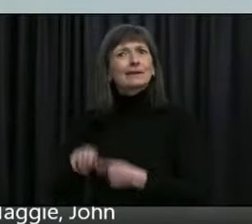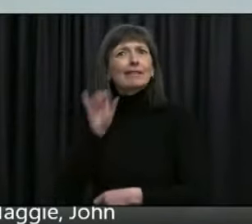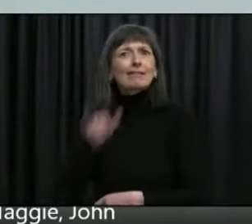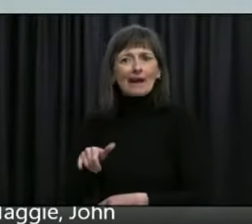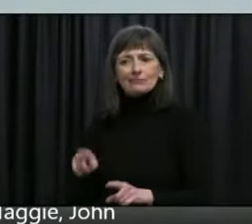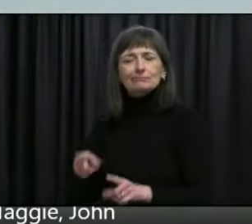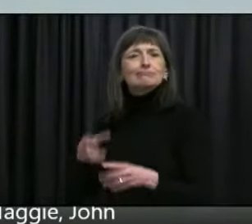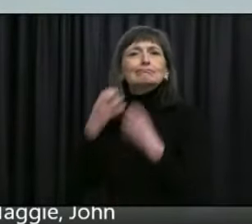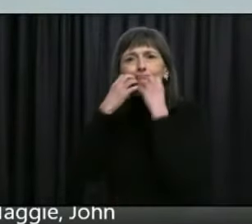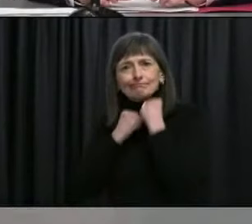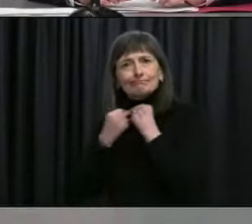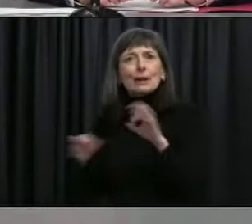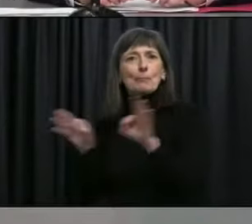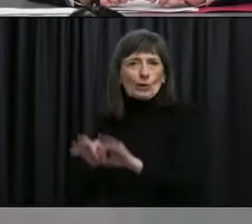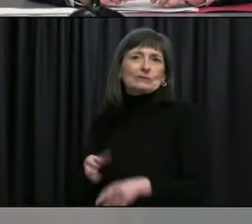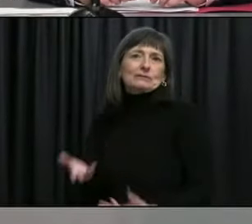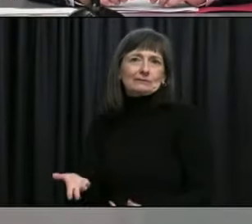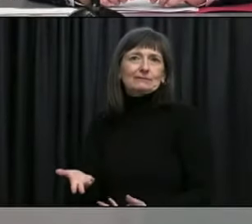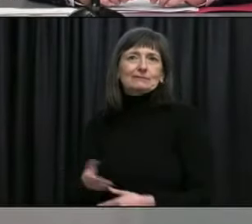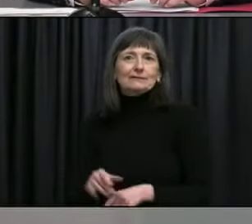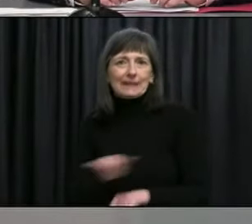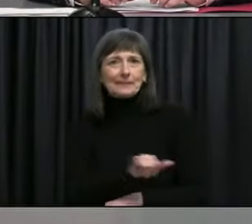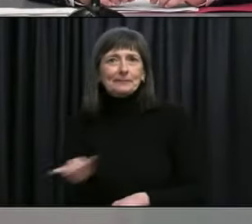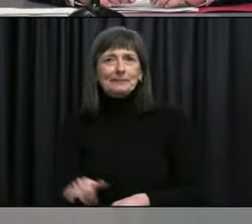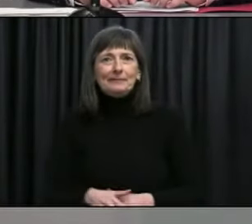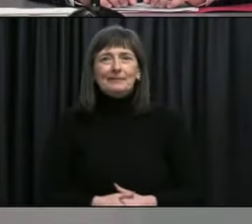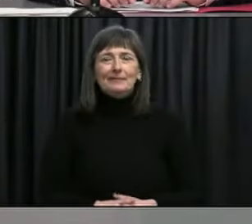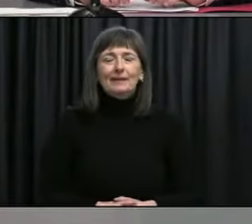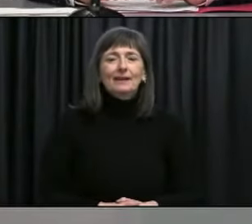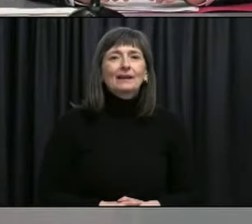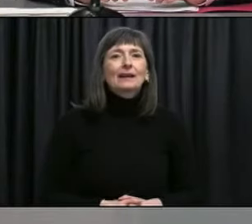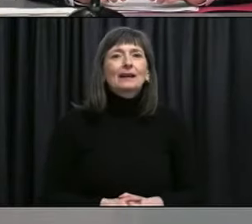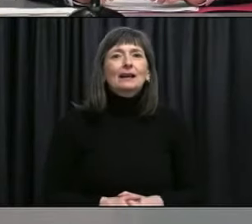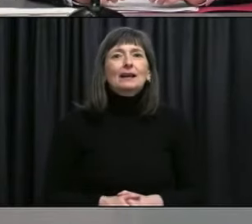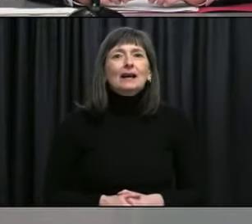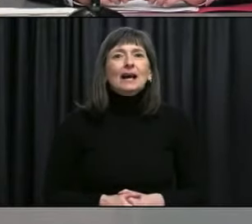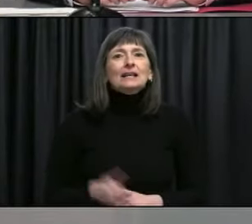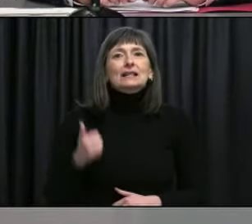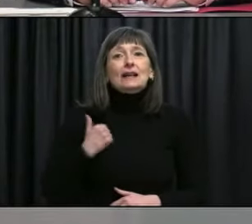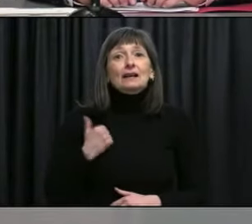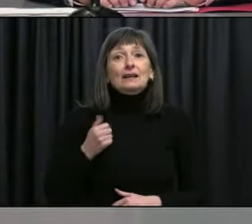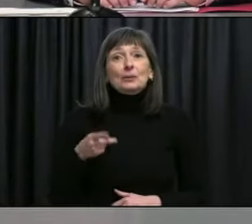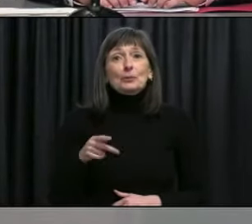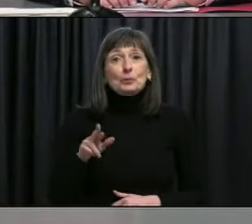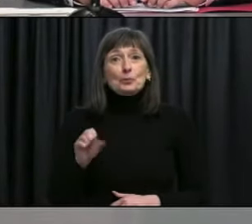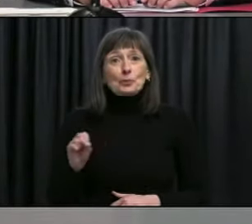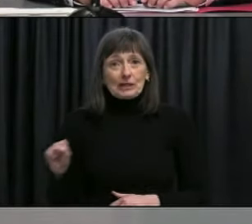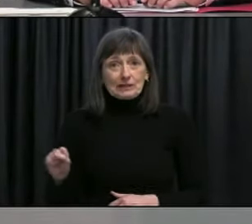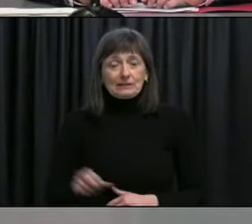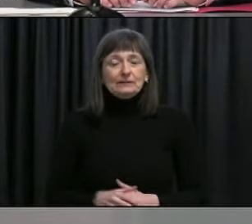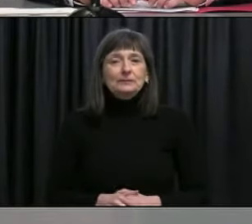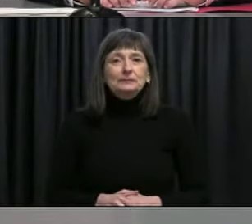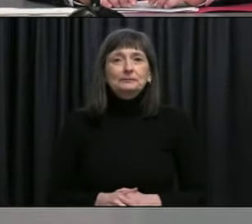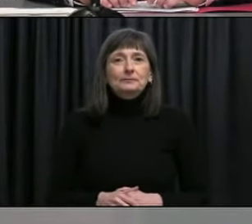thank you our next questions are from daniel edwards with the canadian press please go ahead